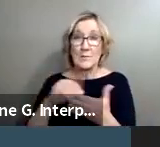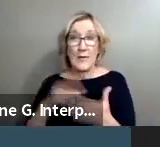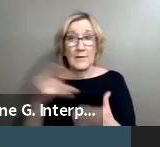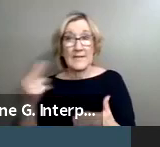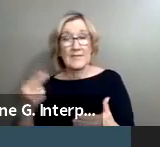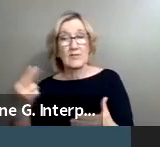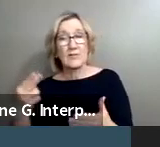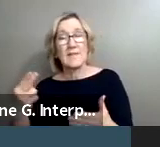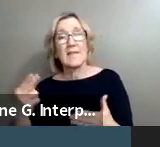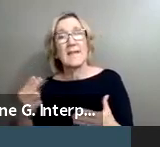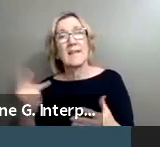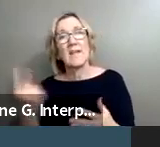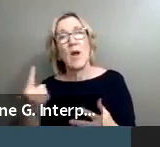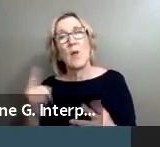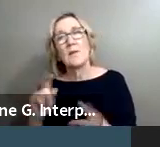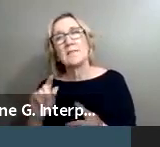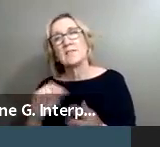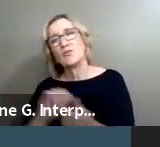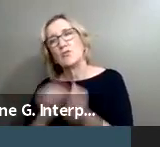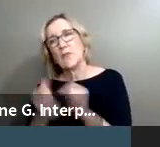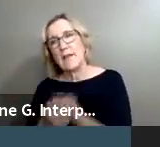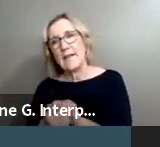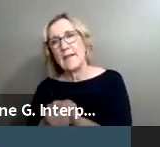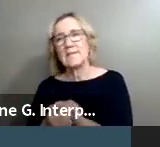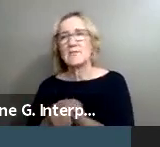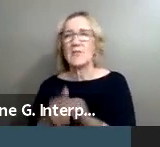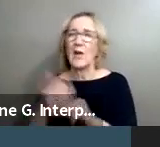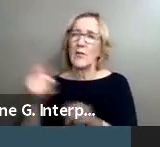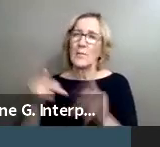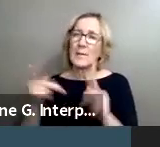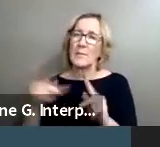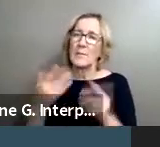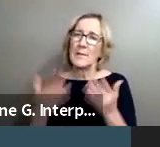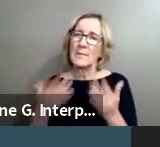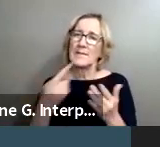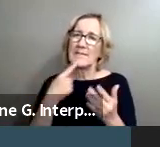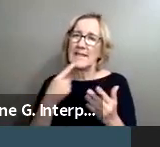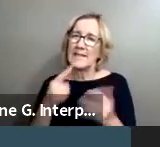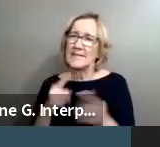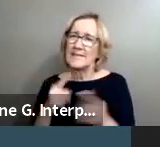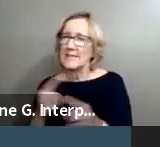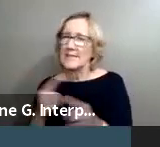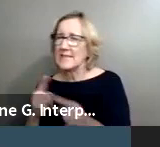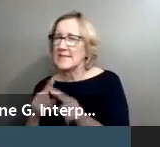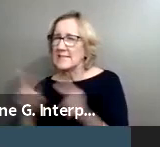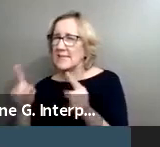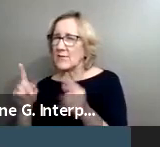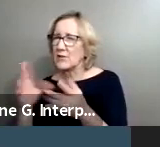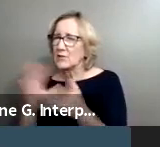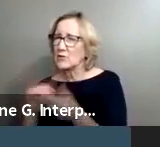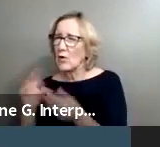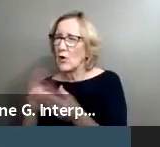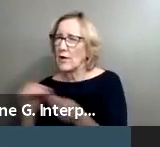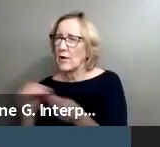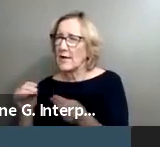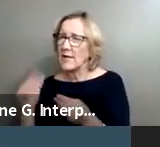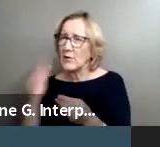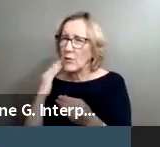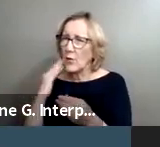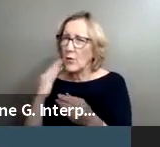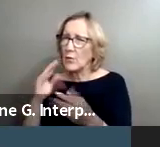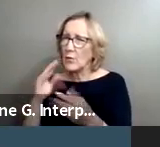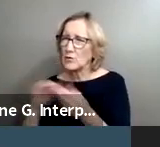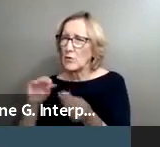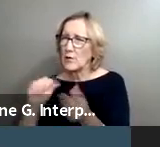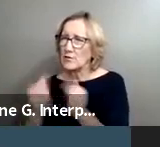when it's given to different people and they can reinterpret it. But a picture, it doesn't change much. So, in this picture right